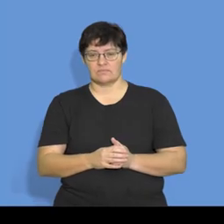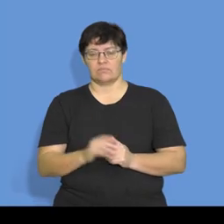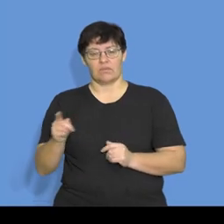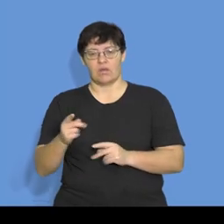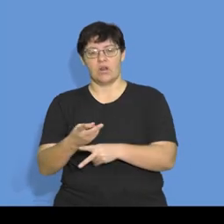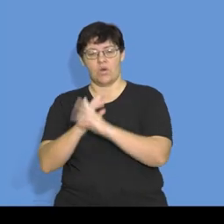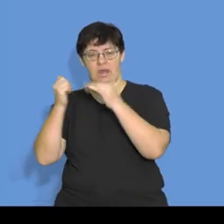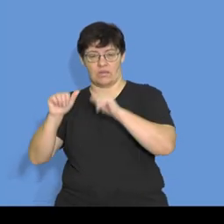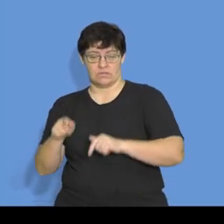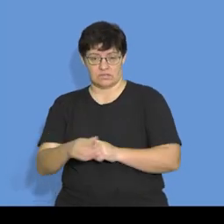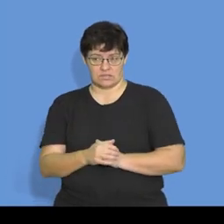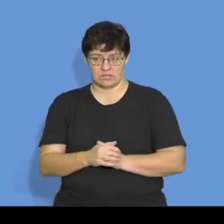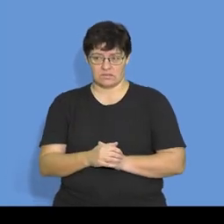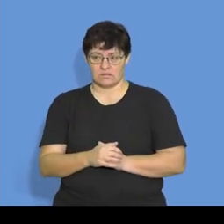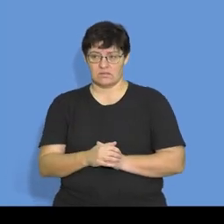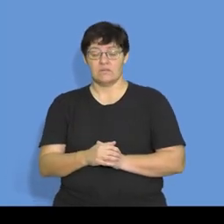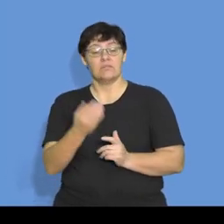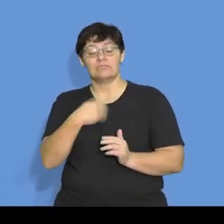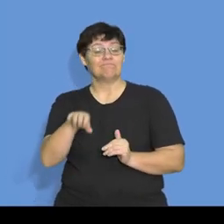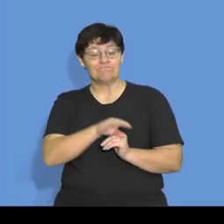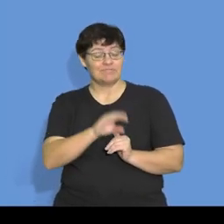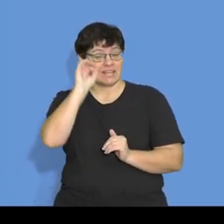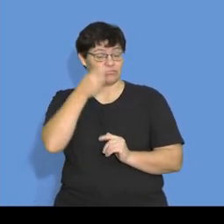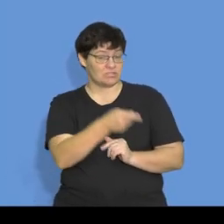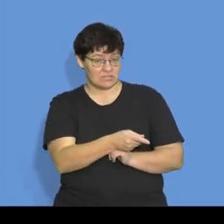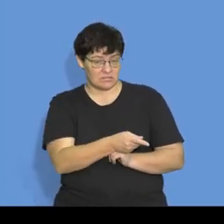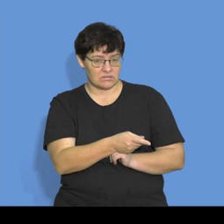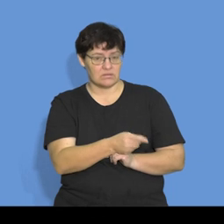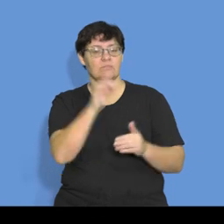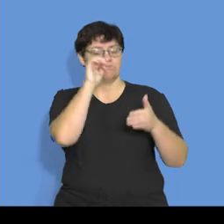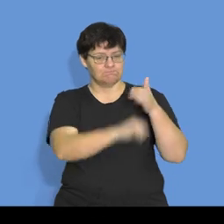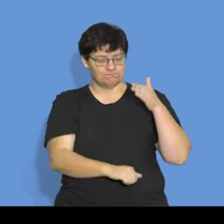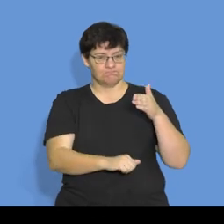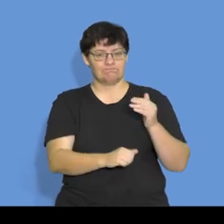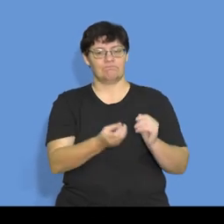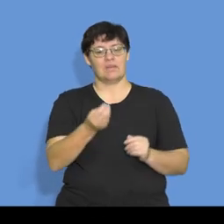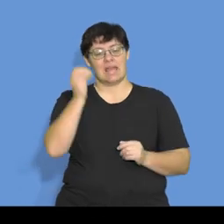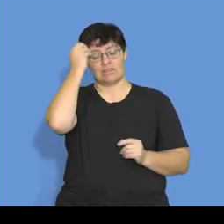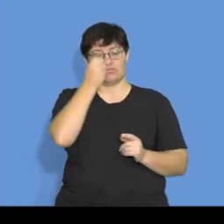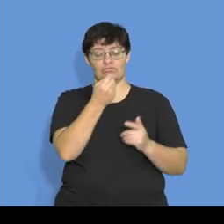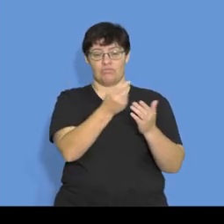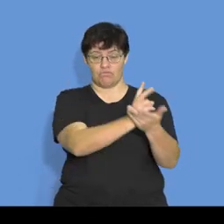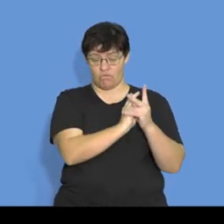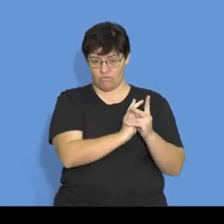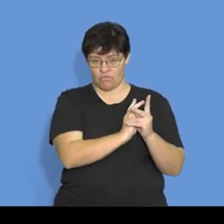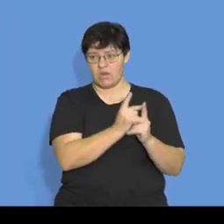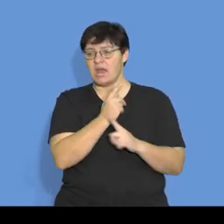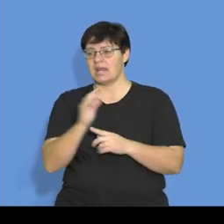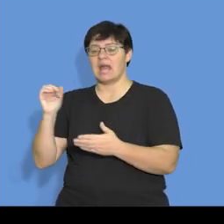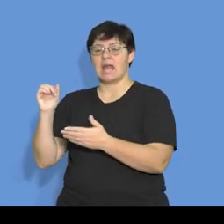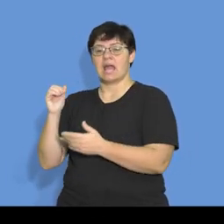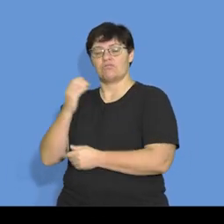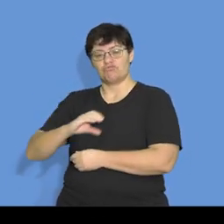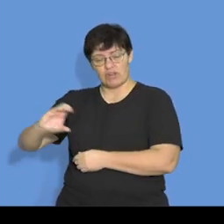account. So if you're capitalizing the interest, you're debiting your interest on loan, which is your expense, and you're crediting your loan